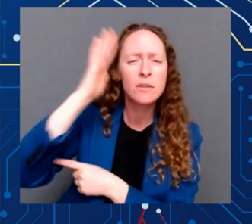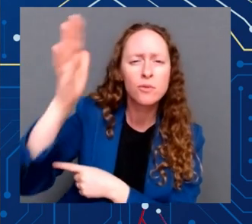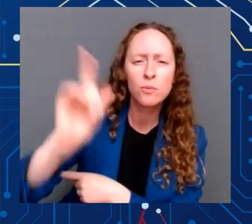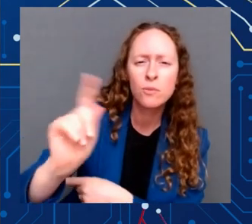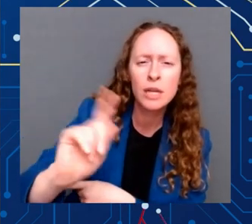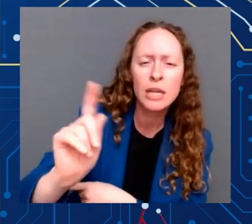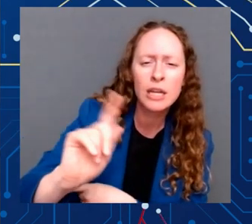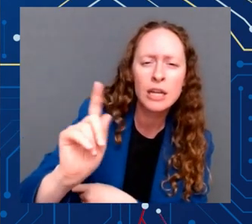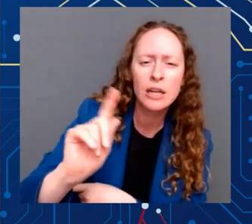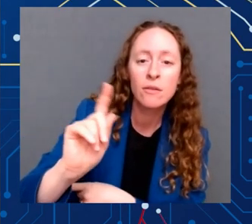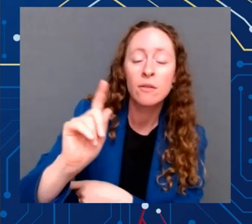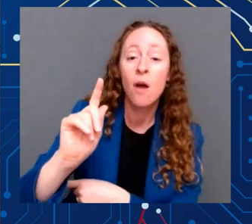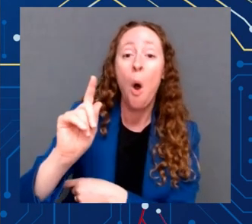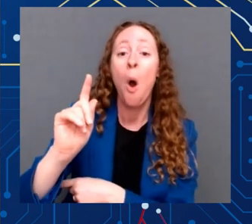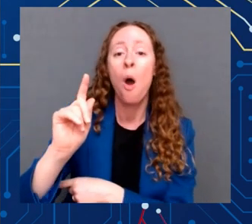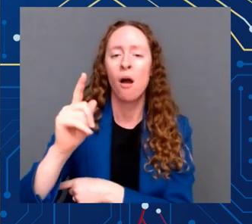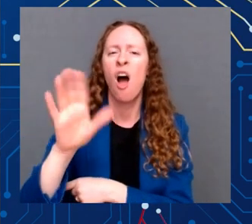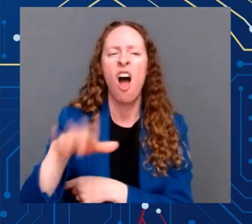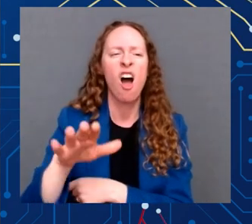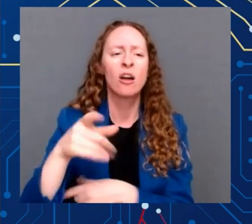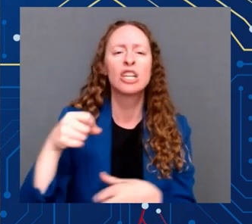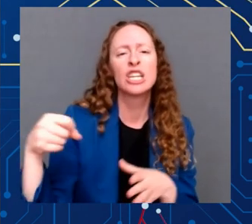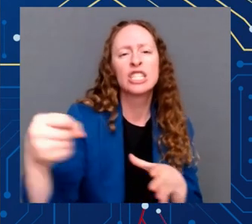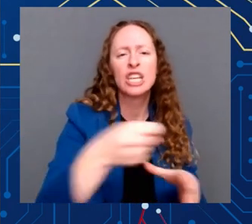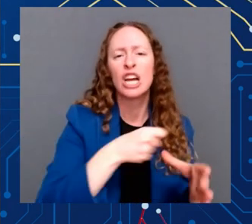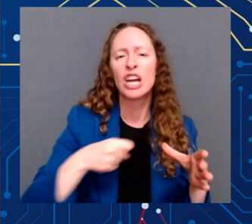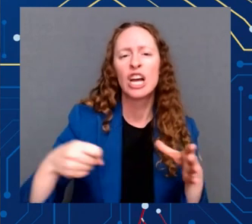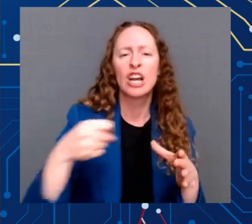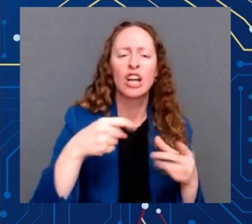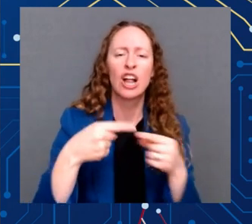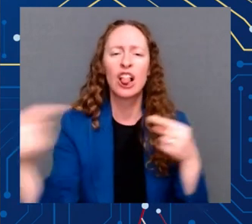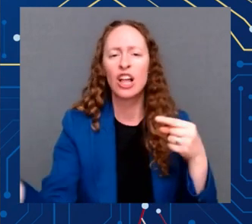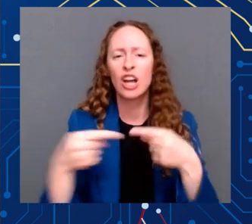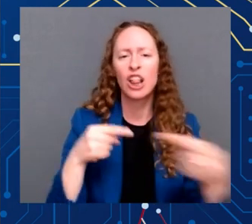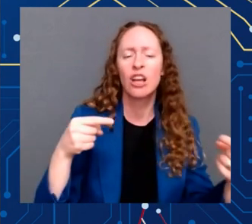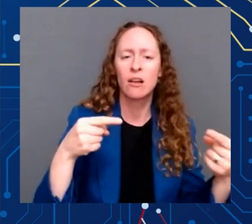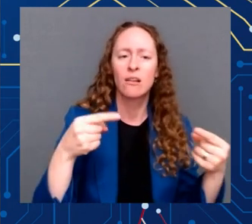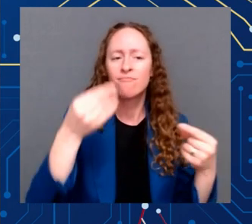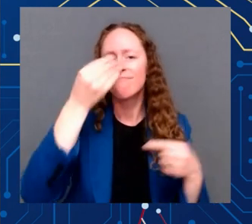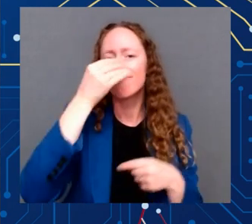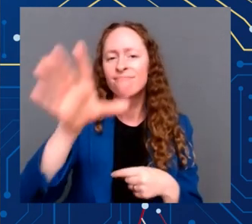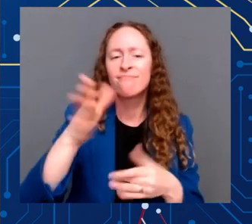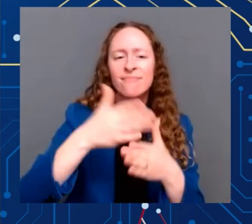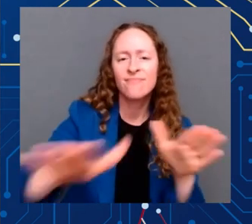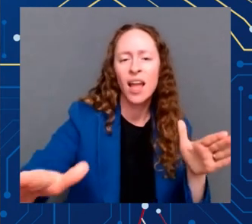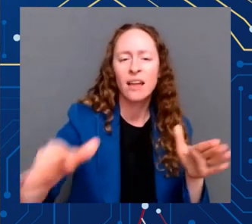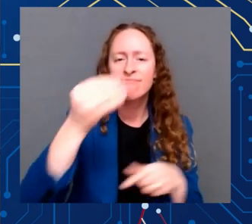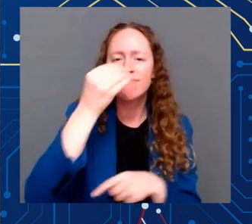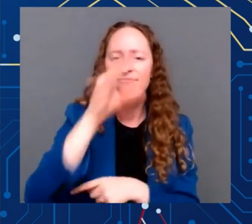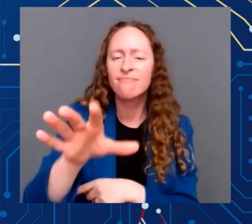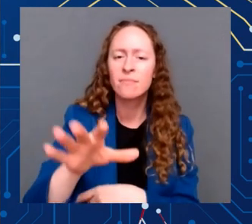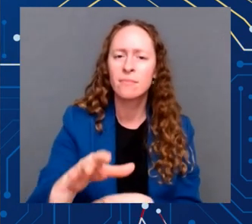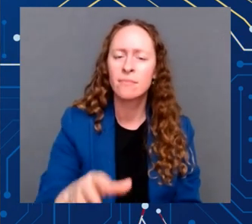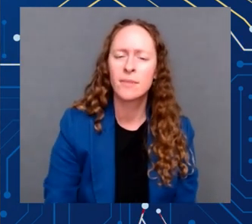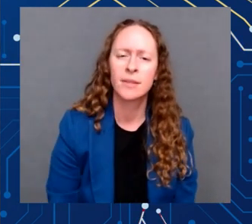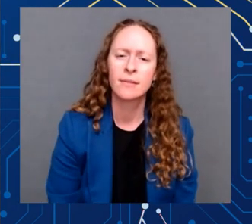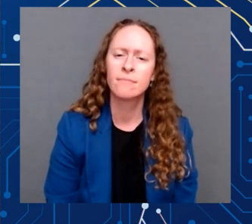rather than build up. Today is a day for builders. Today, America is delivering. Delivering.